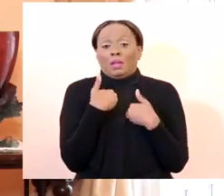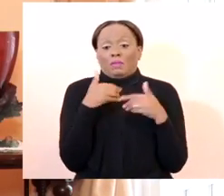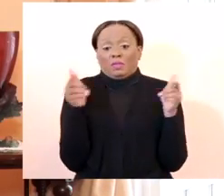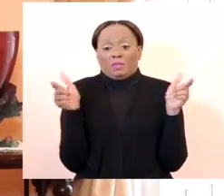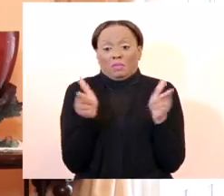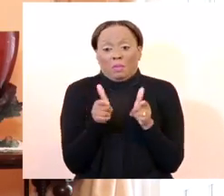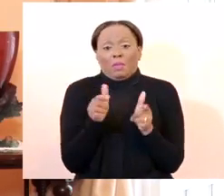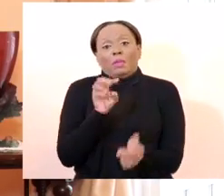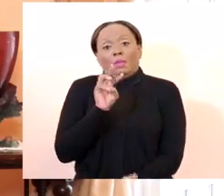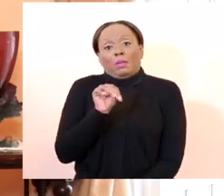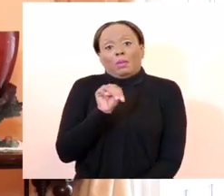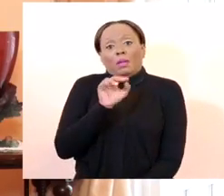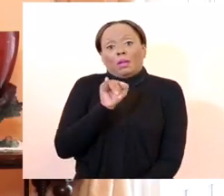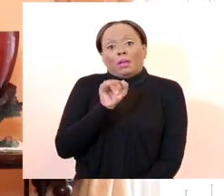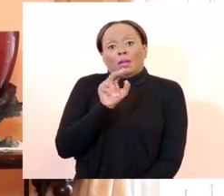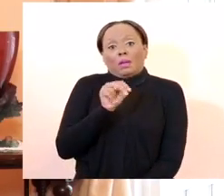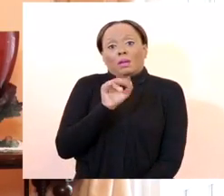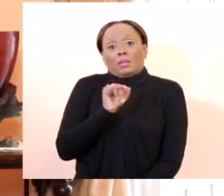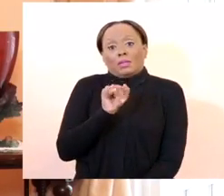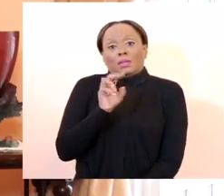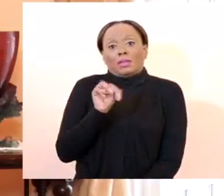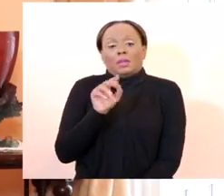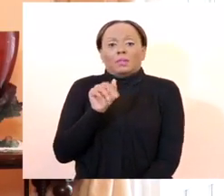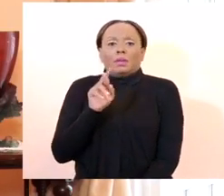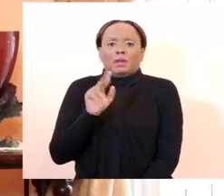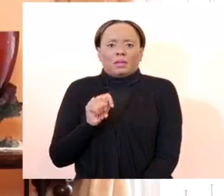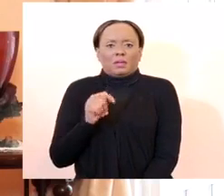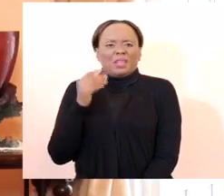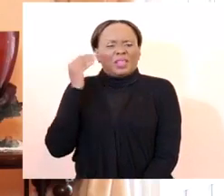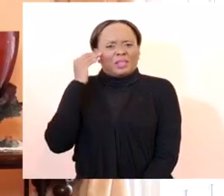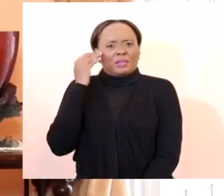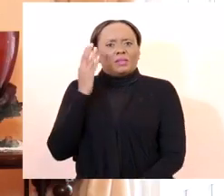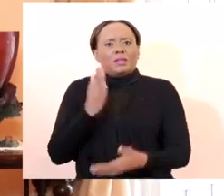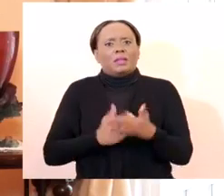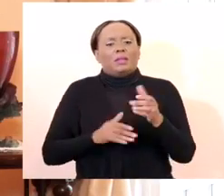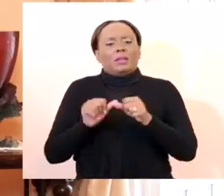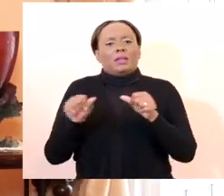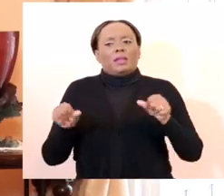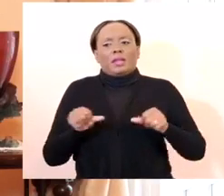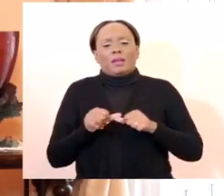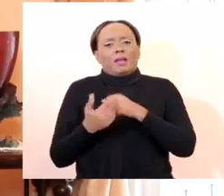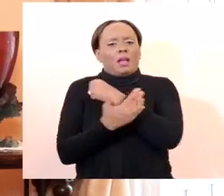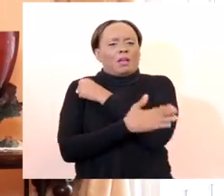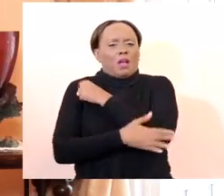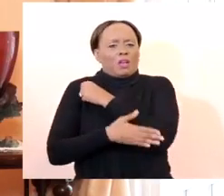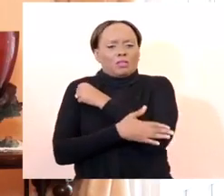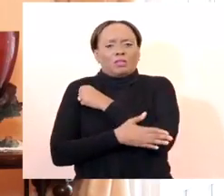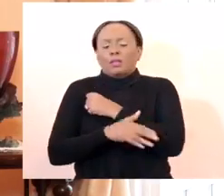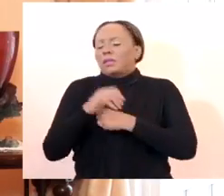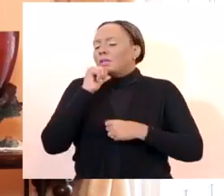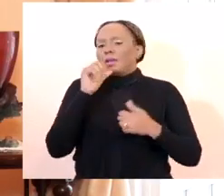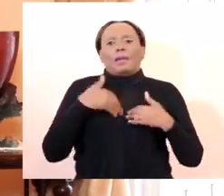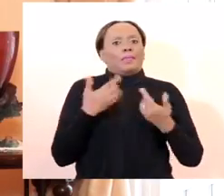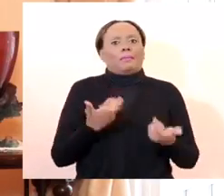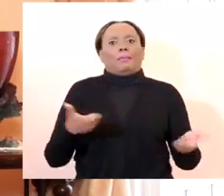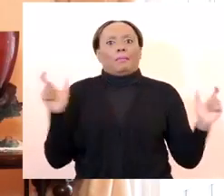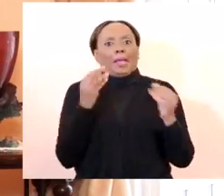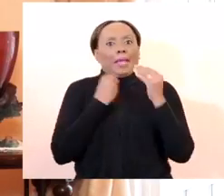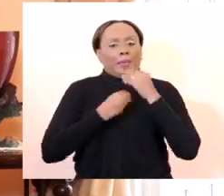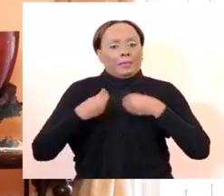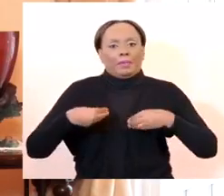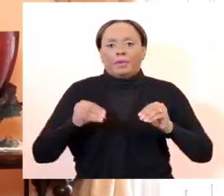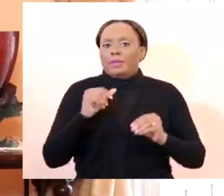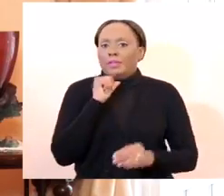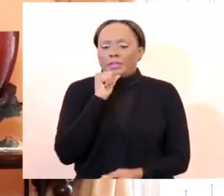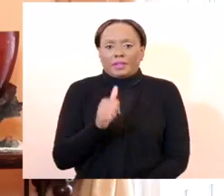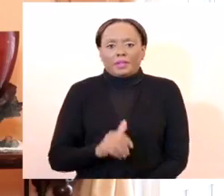mindful of the fact that in many areas, especially rural Barbados, we don't have supermarkets available.